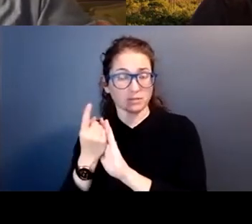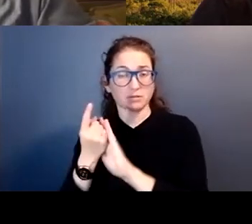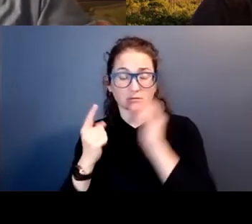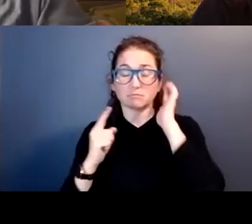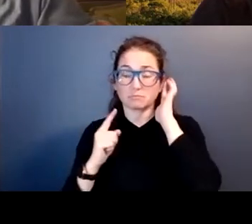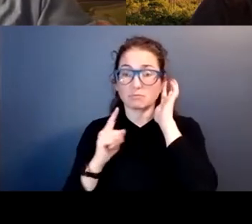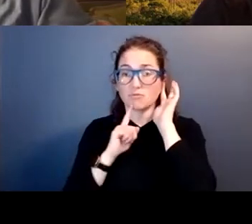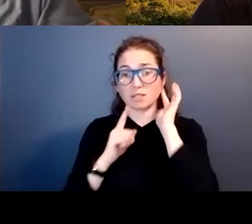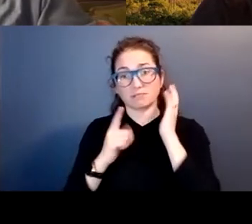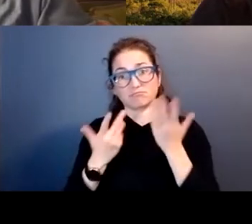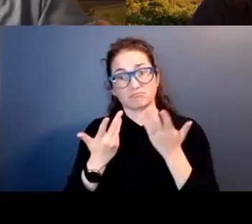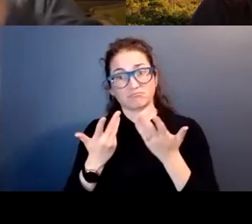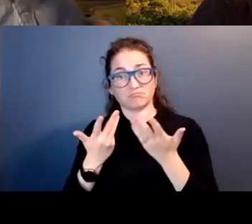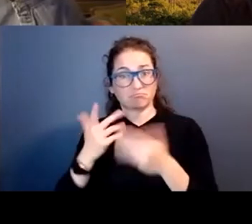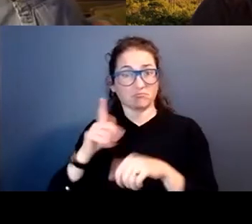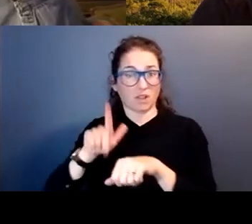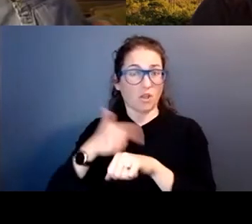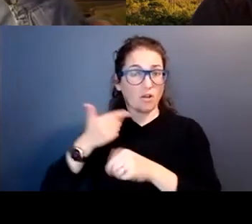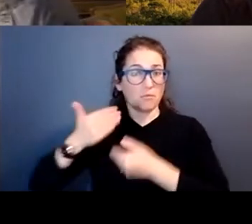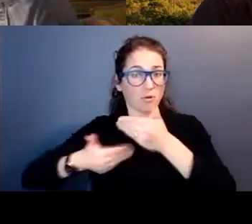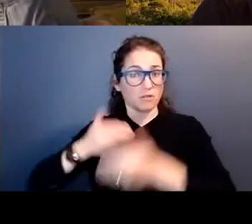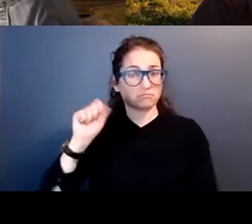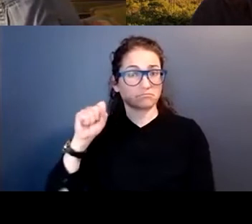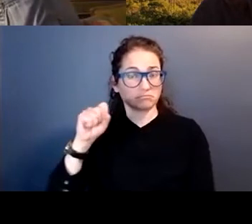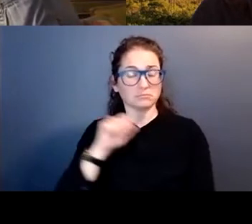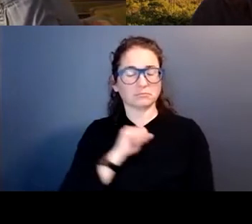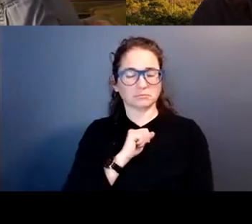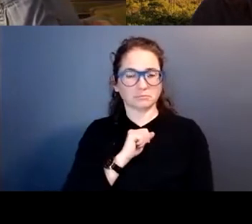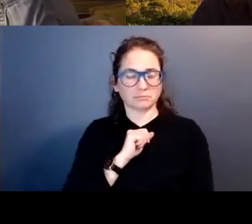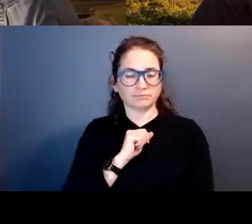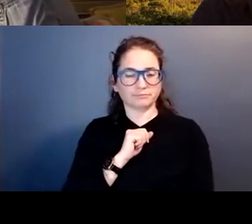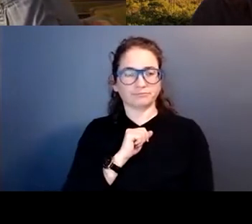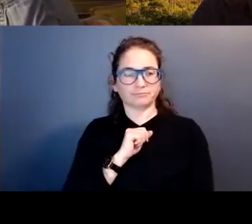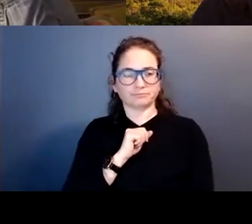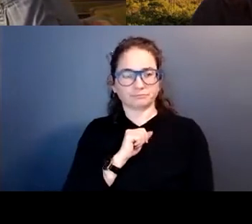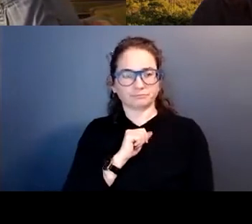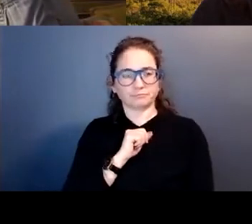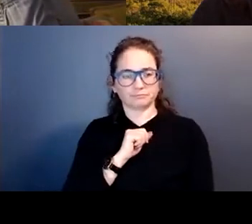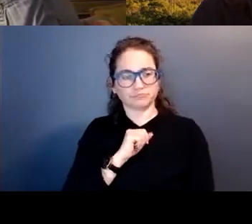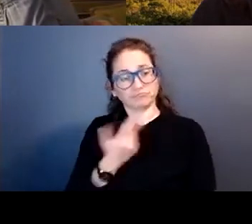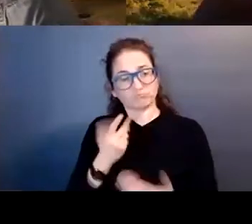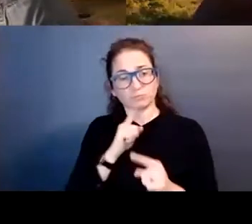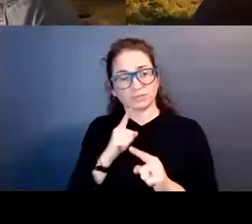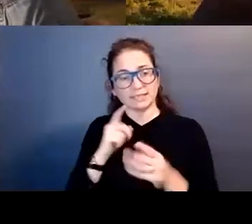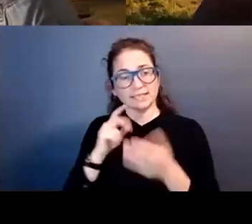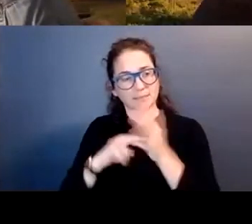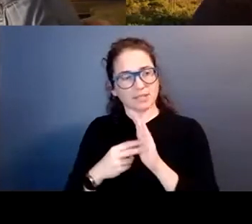uh, process, uh, that is meant to be a sacrifice of